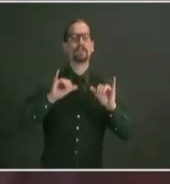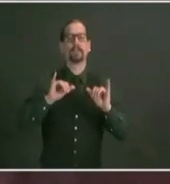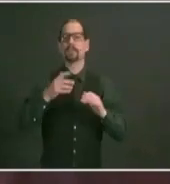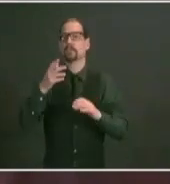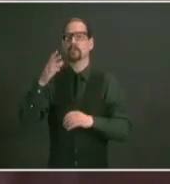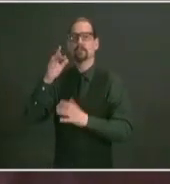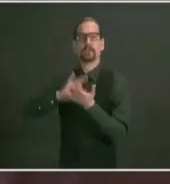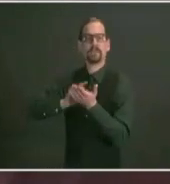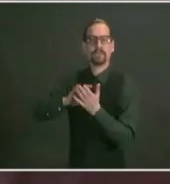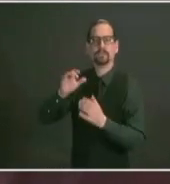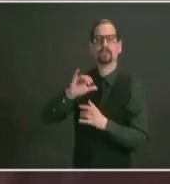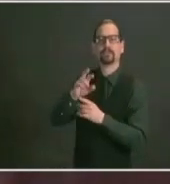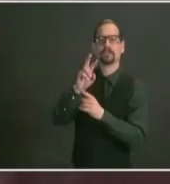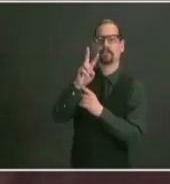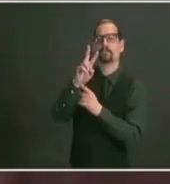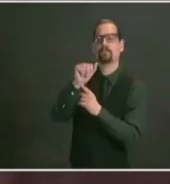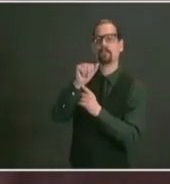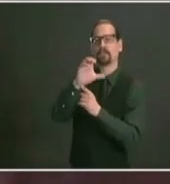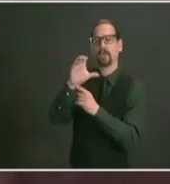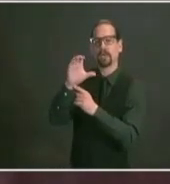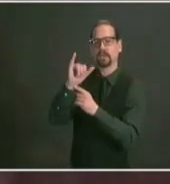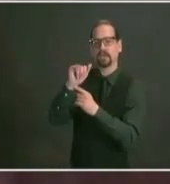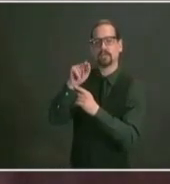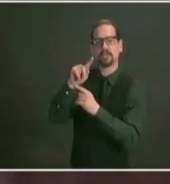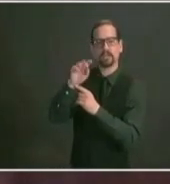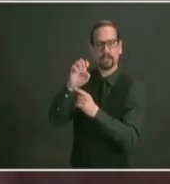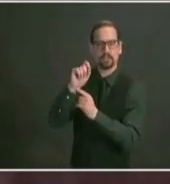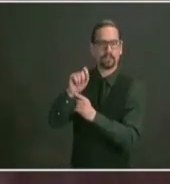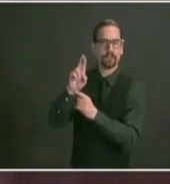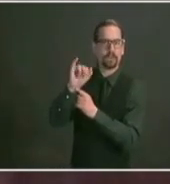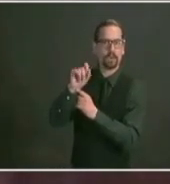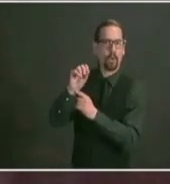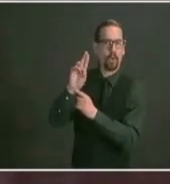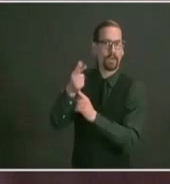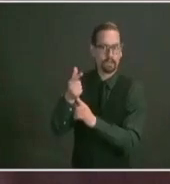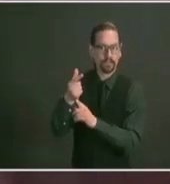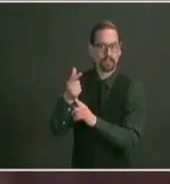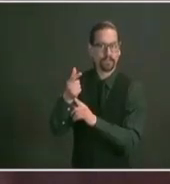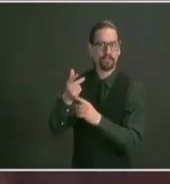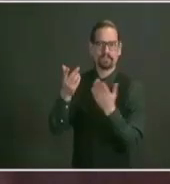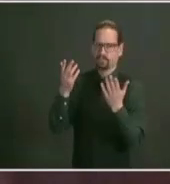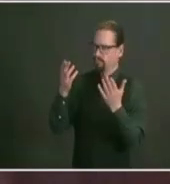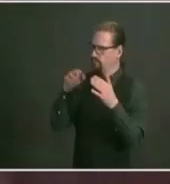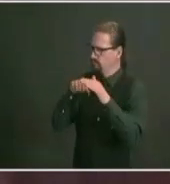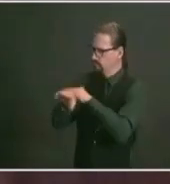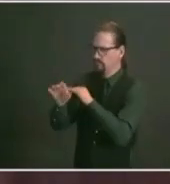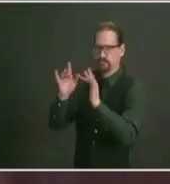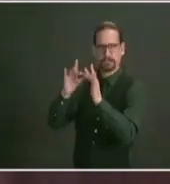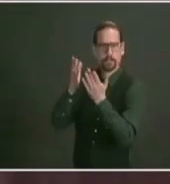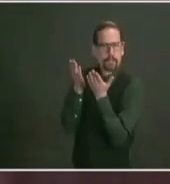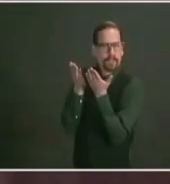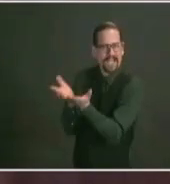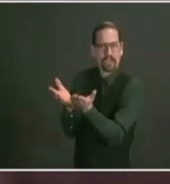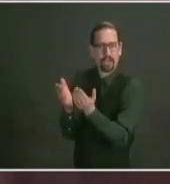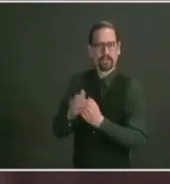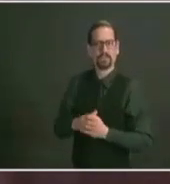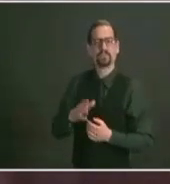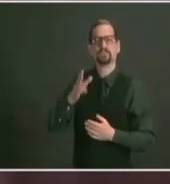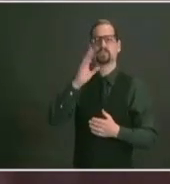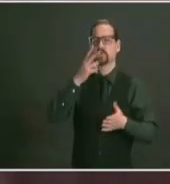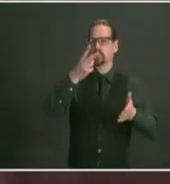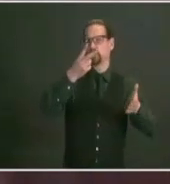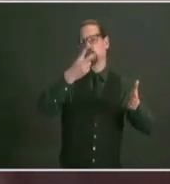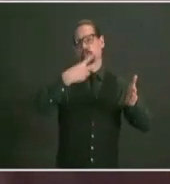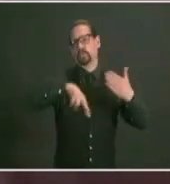vaccine coming in rhode island hopefully in the coming weeks as all this planning is happening new vaccinators are also